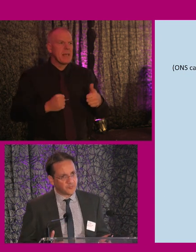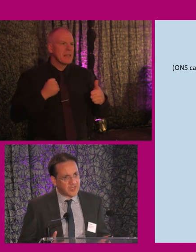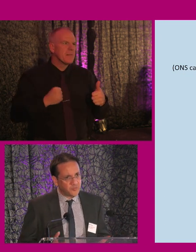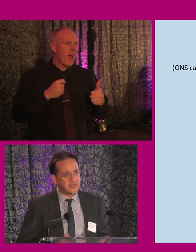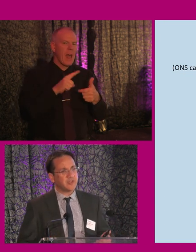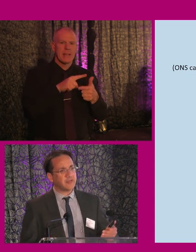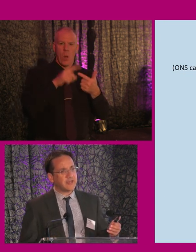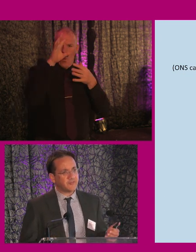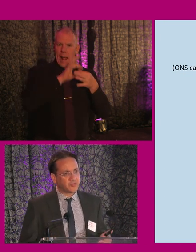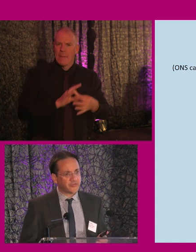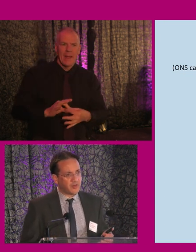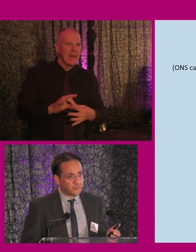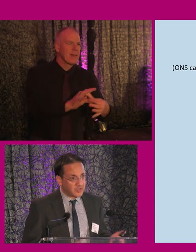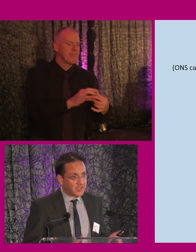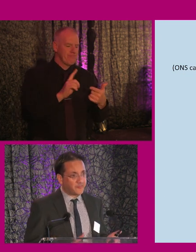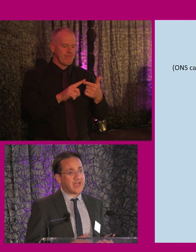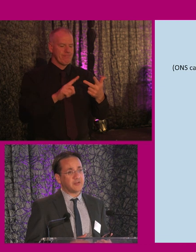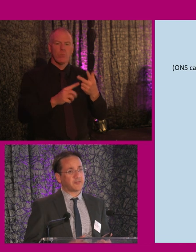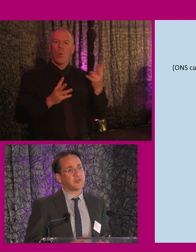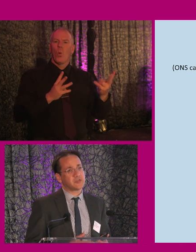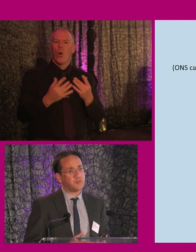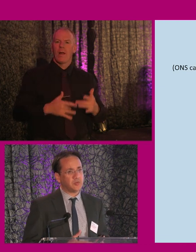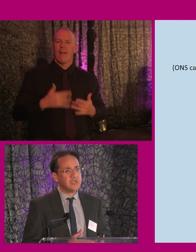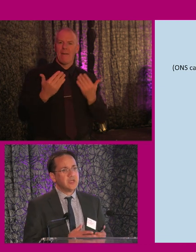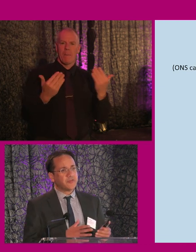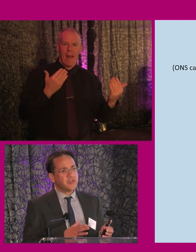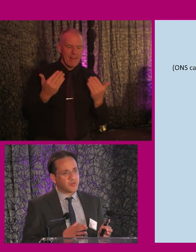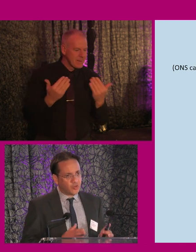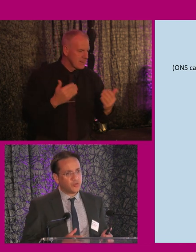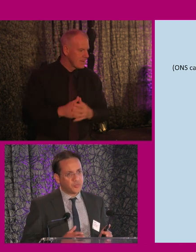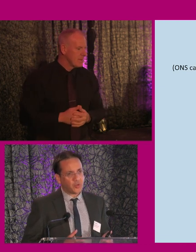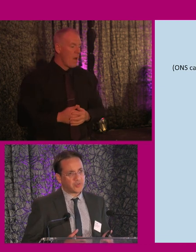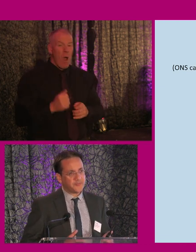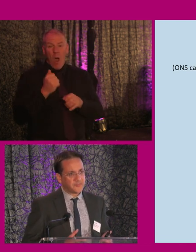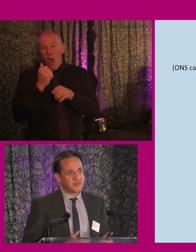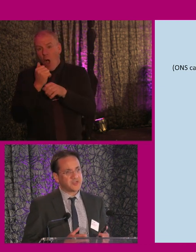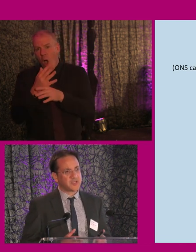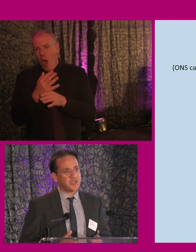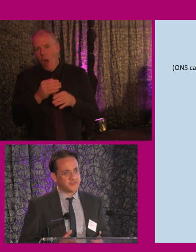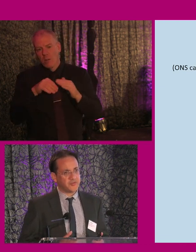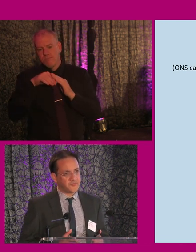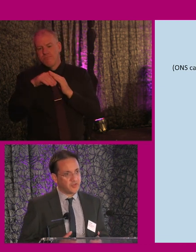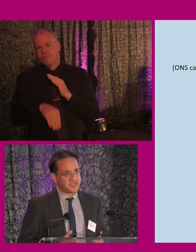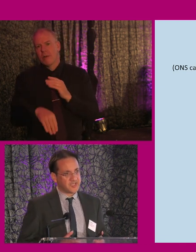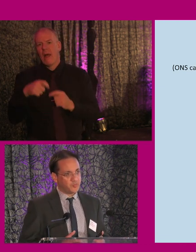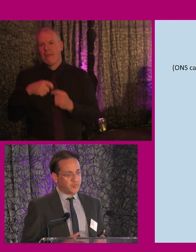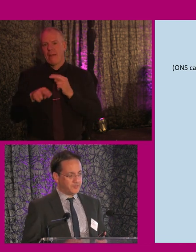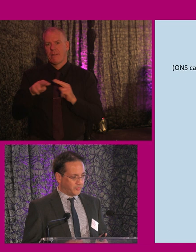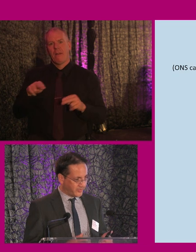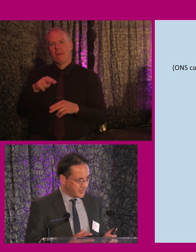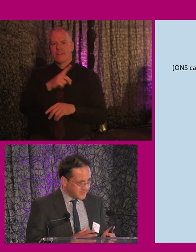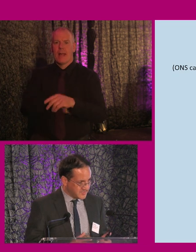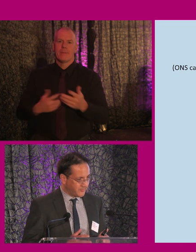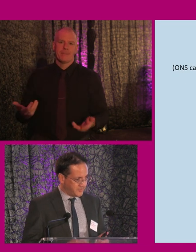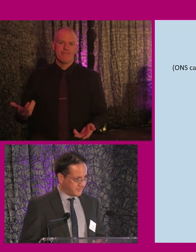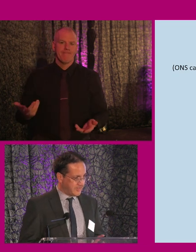levels of well-being, their levels of work-life balance, for example, these are all poorer than is the case for non-disabled people.